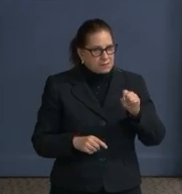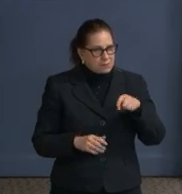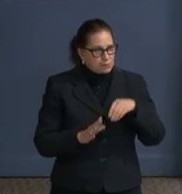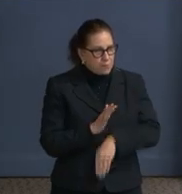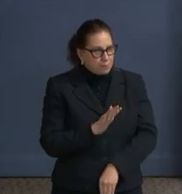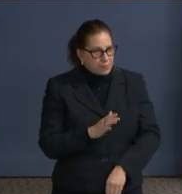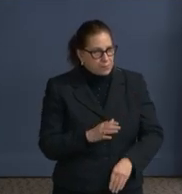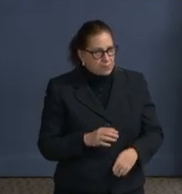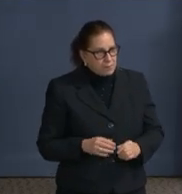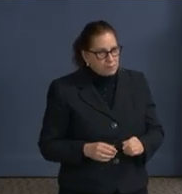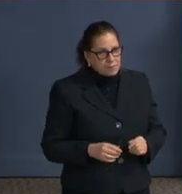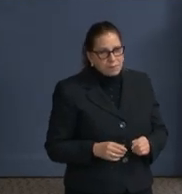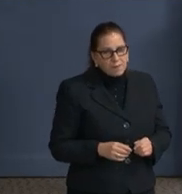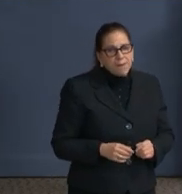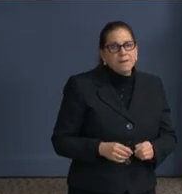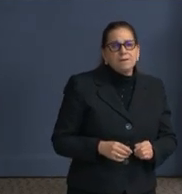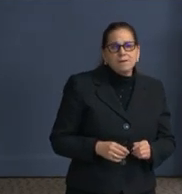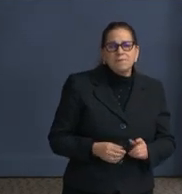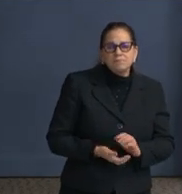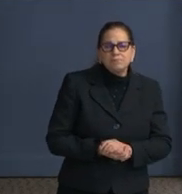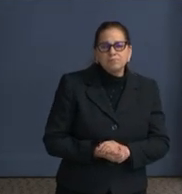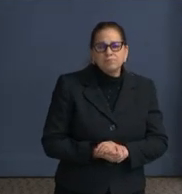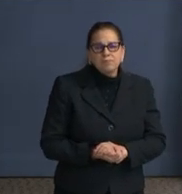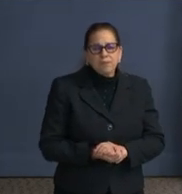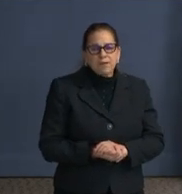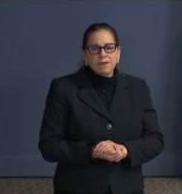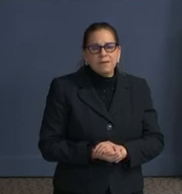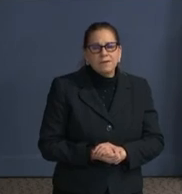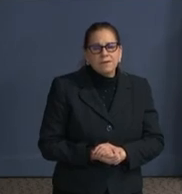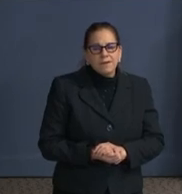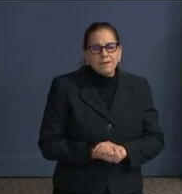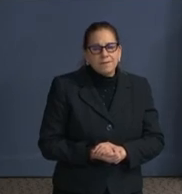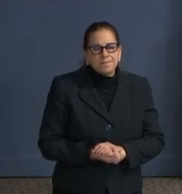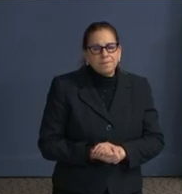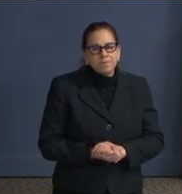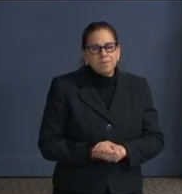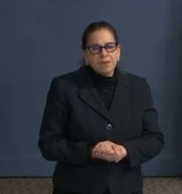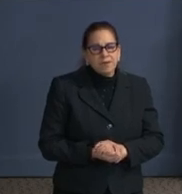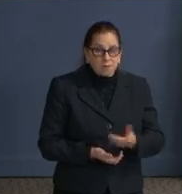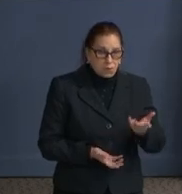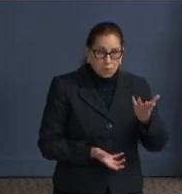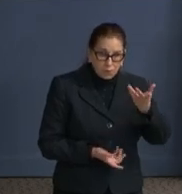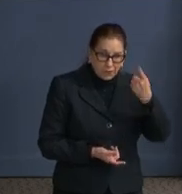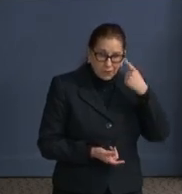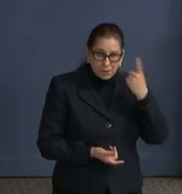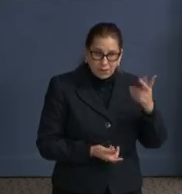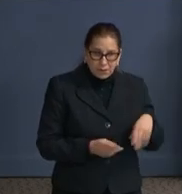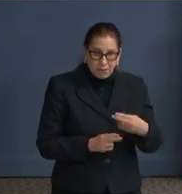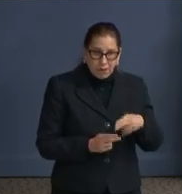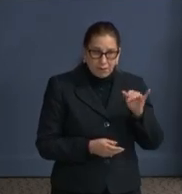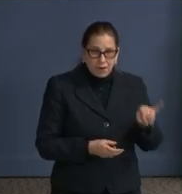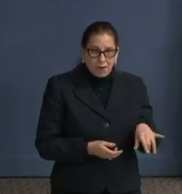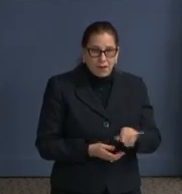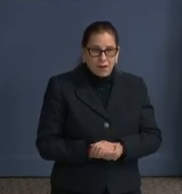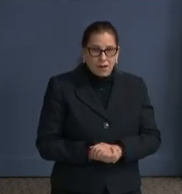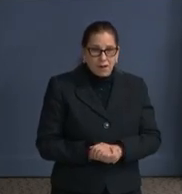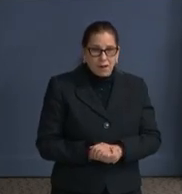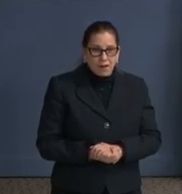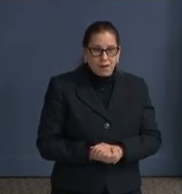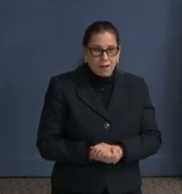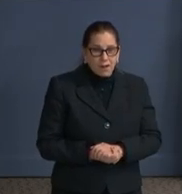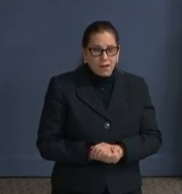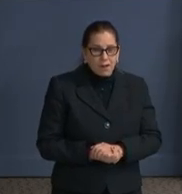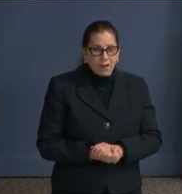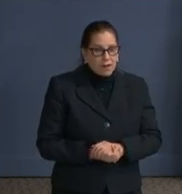we're seeing that. And so I wanted to know what the explanation, what do you think the explanation for this is? I mean, are we seeing it amongst a certain